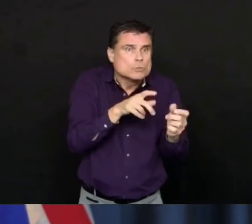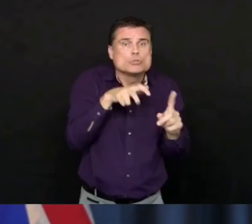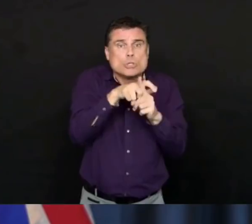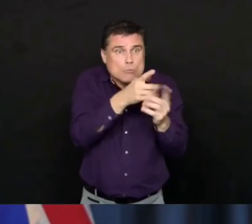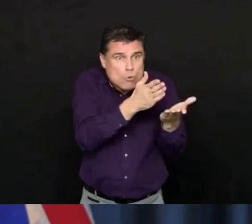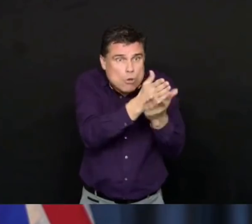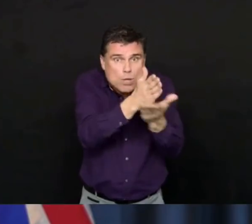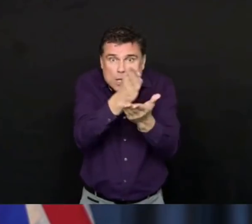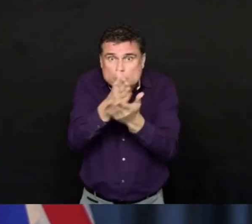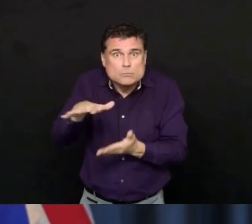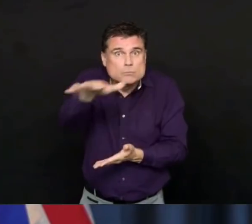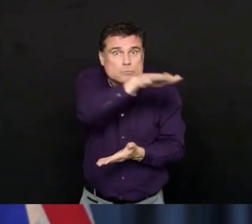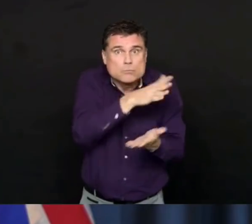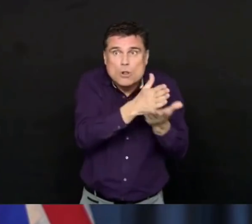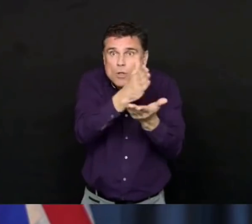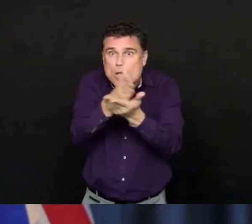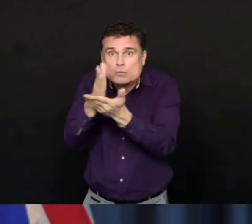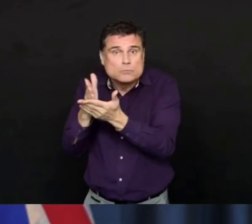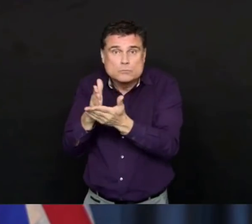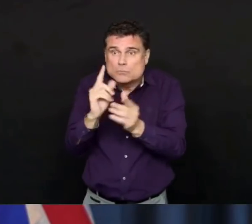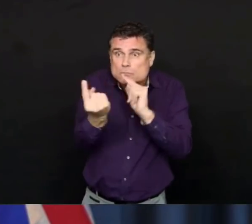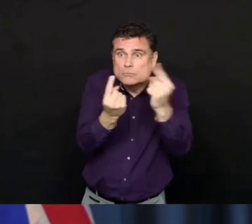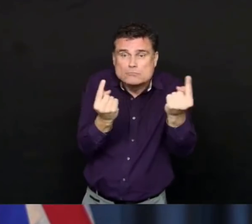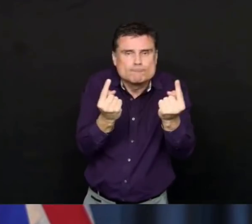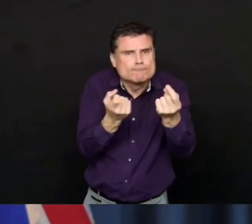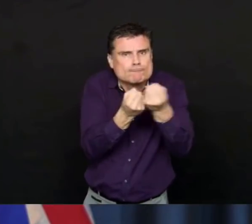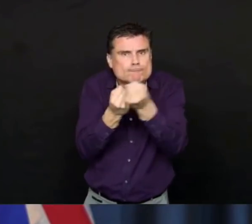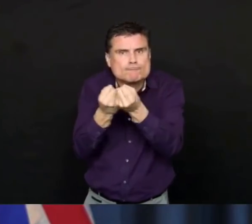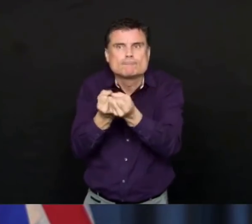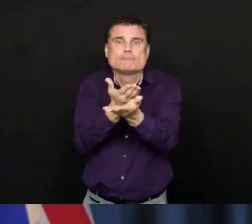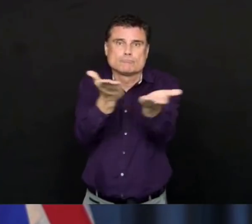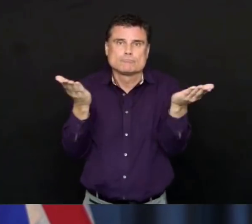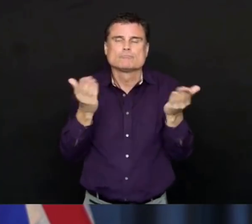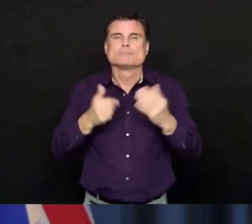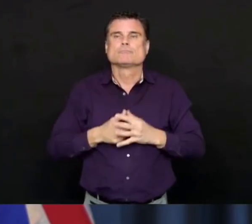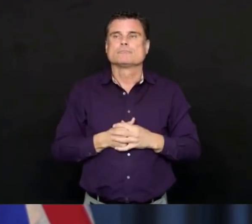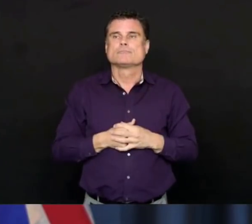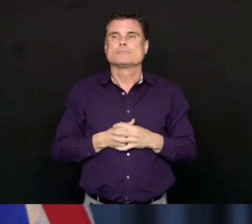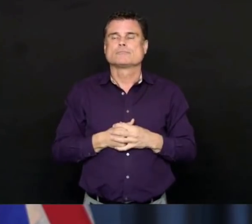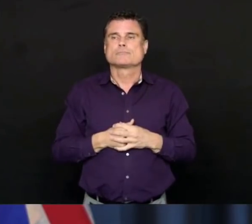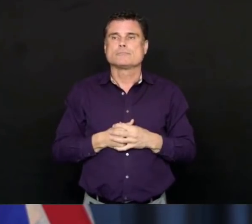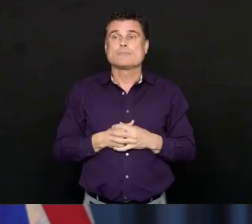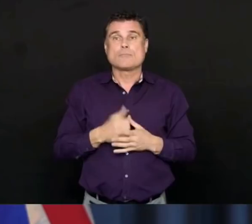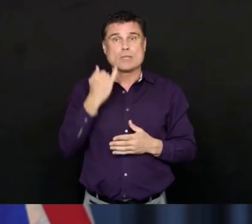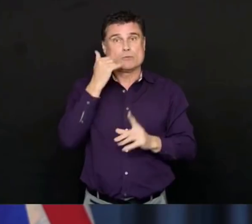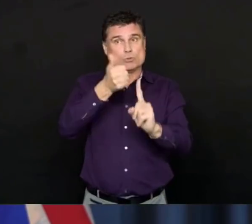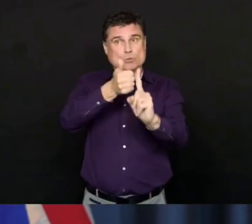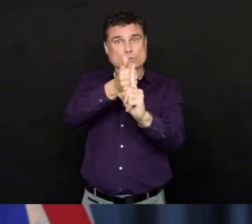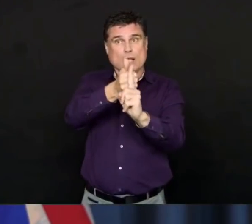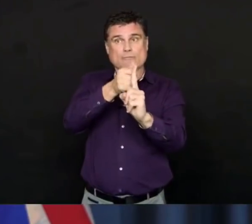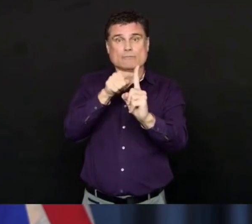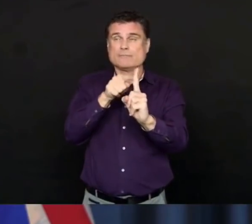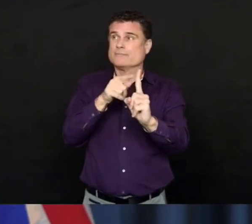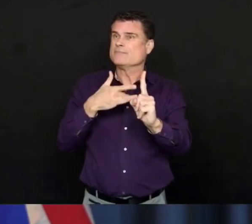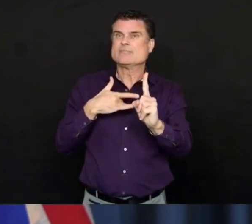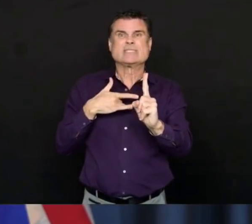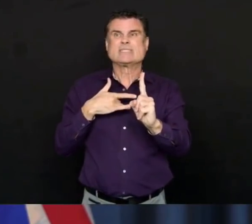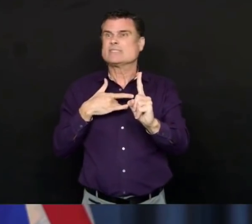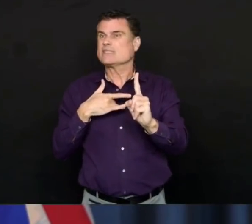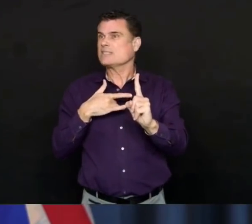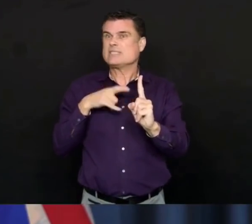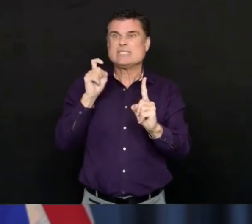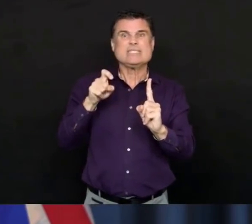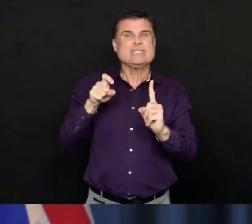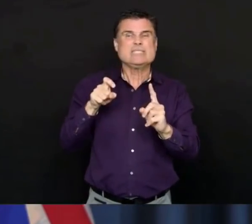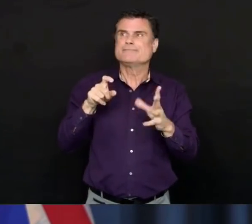And if you do need urgent care, the emergency departments are there to support you, and 911 and our